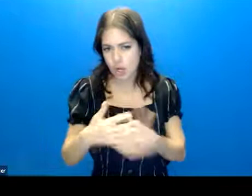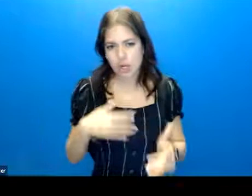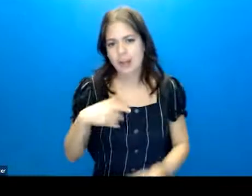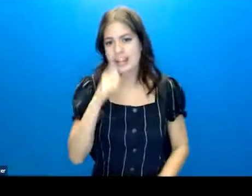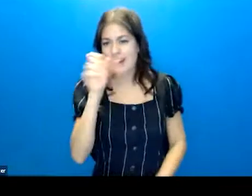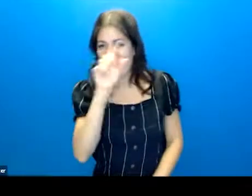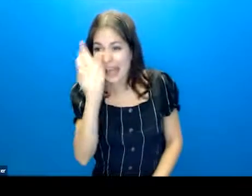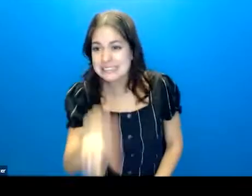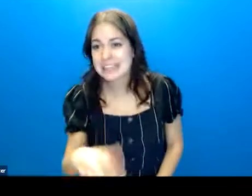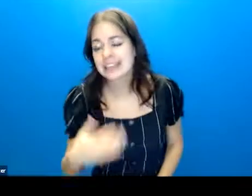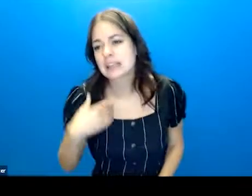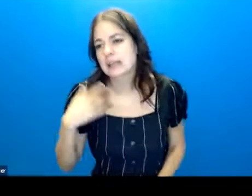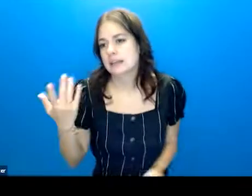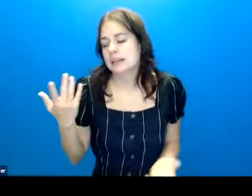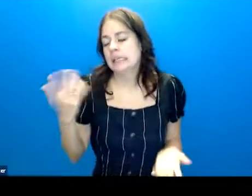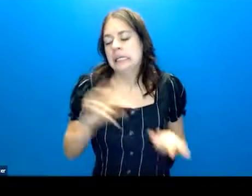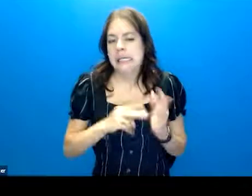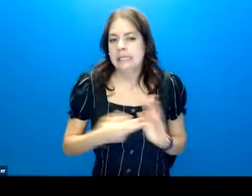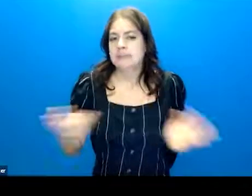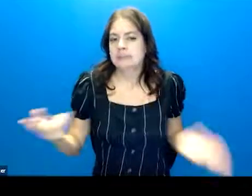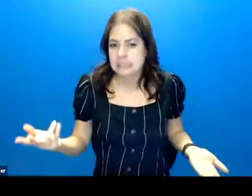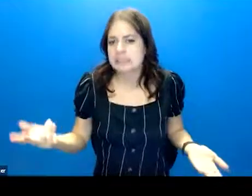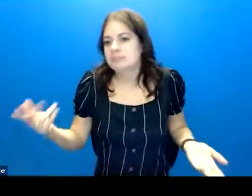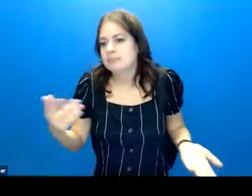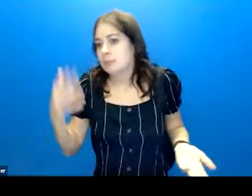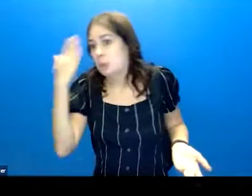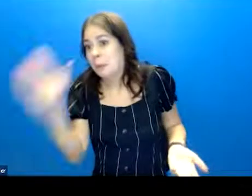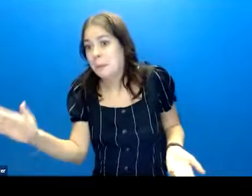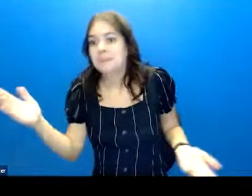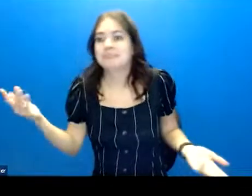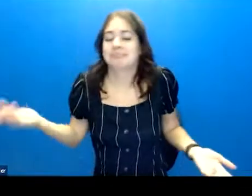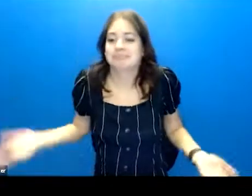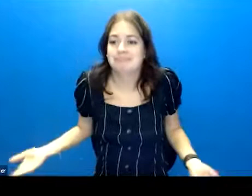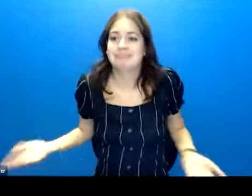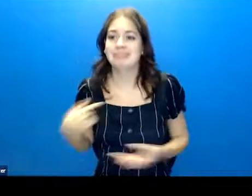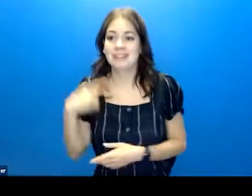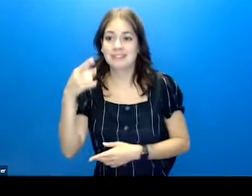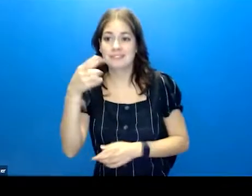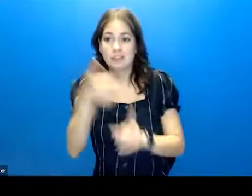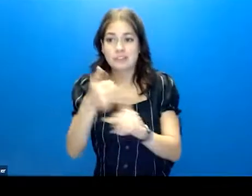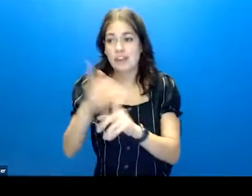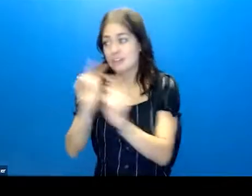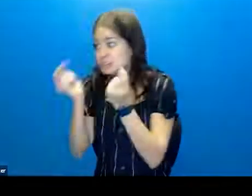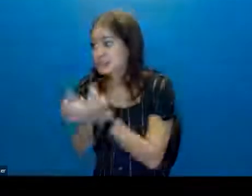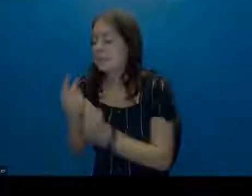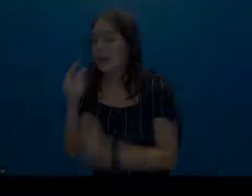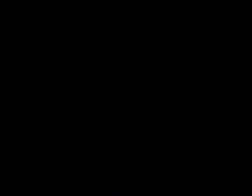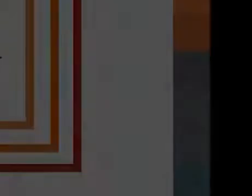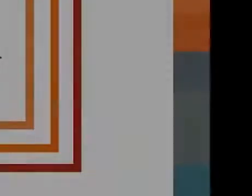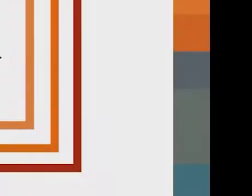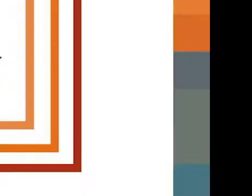not asking just means you don't know. And you're putting yourself and your team at risk and the person.